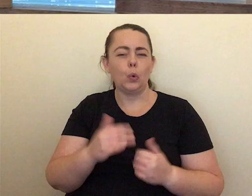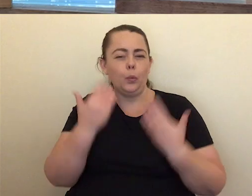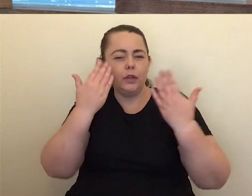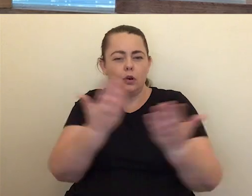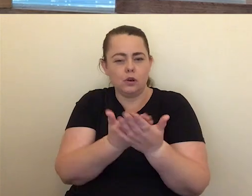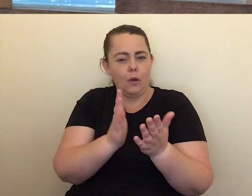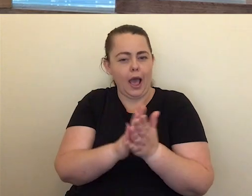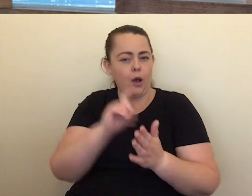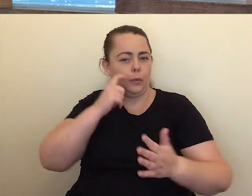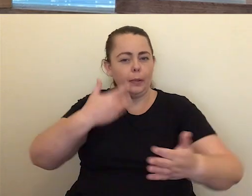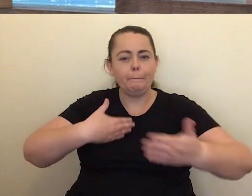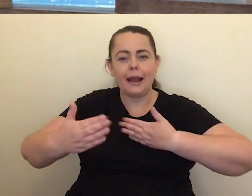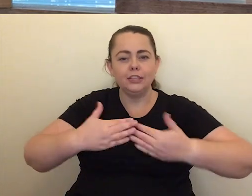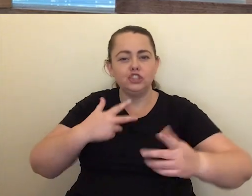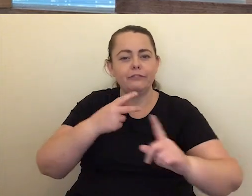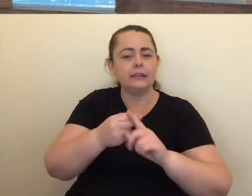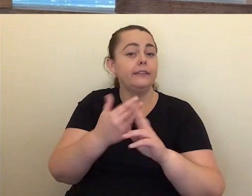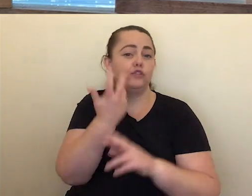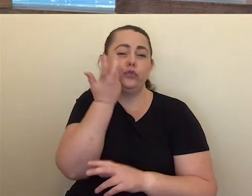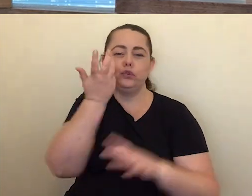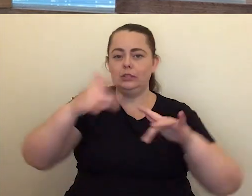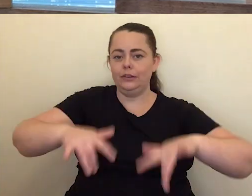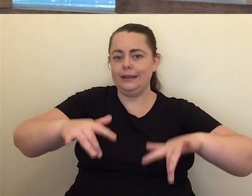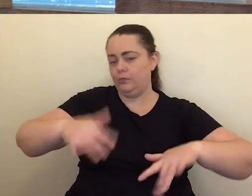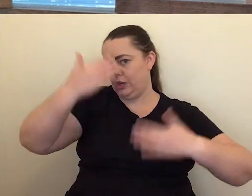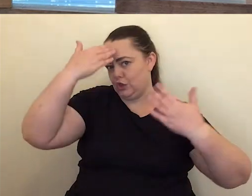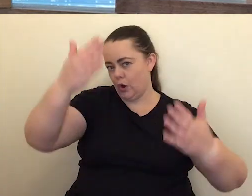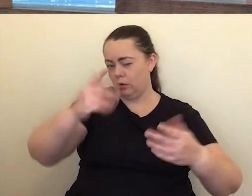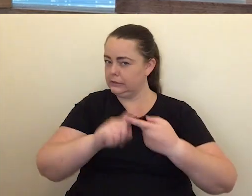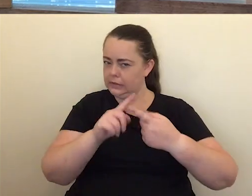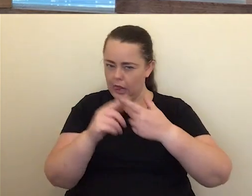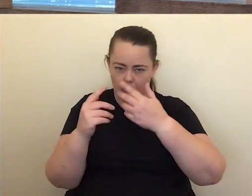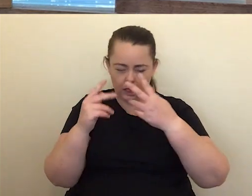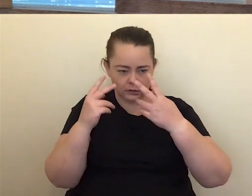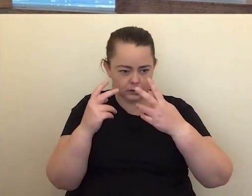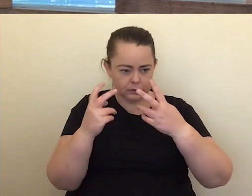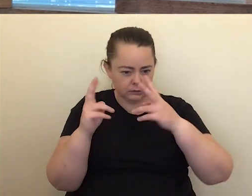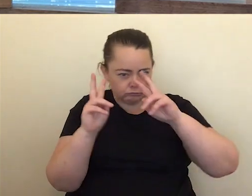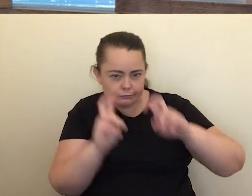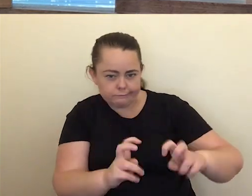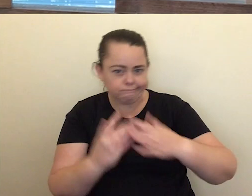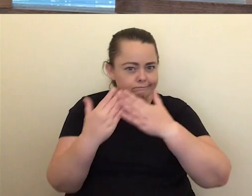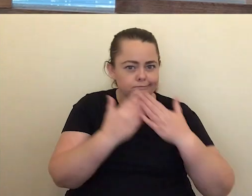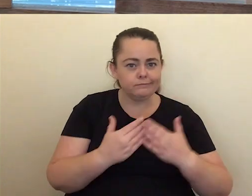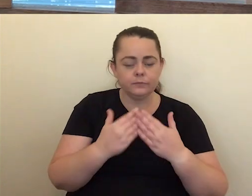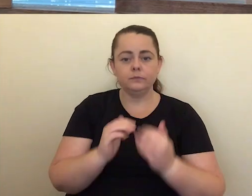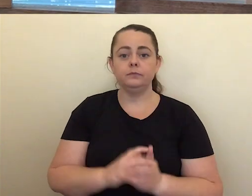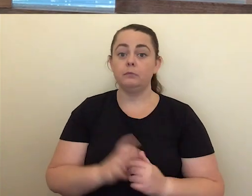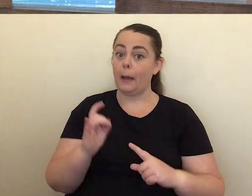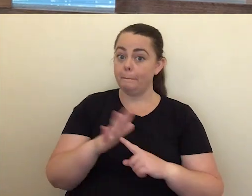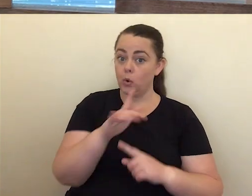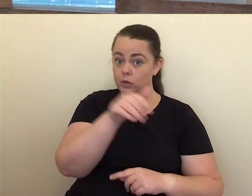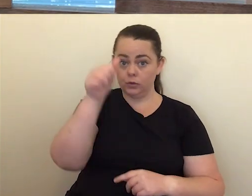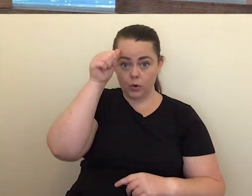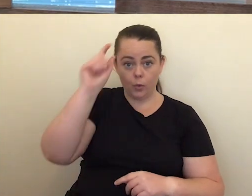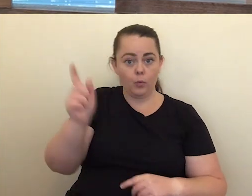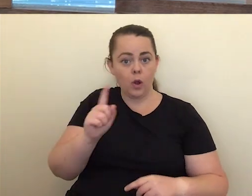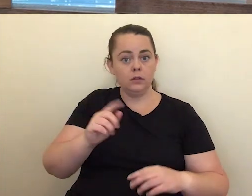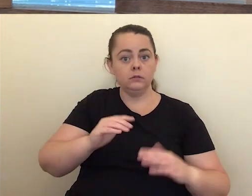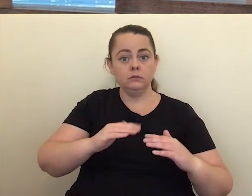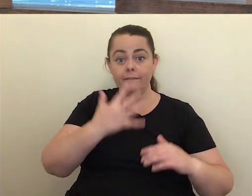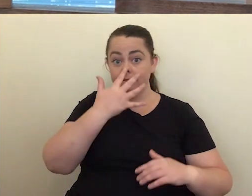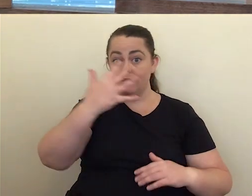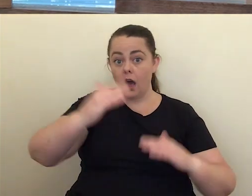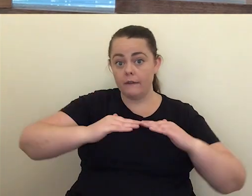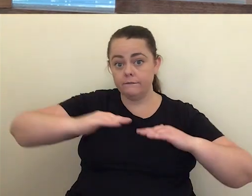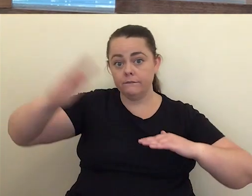into the future. In the meantime, though, very important to note that everybody aged five years and over remains eligible for